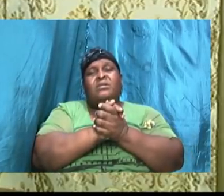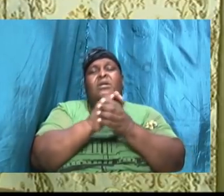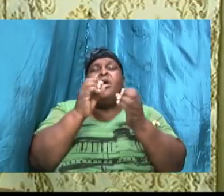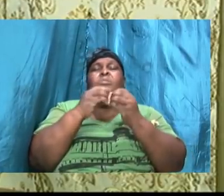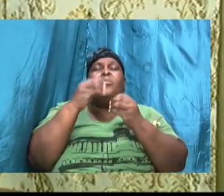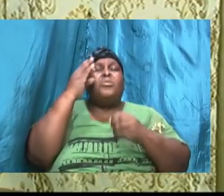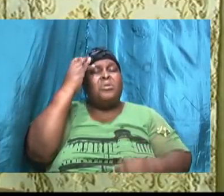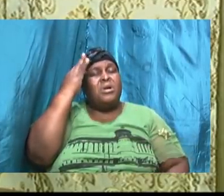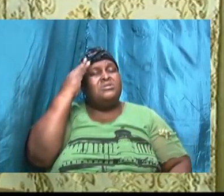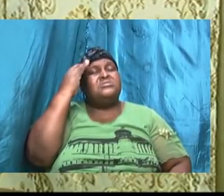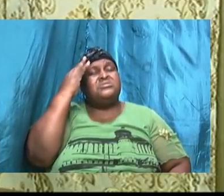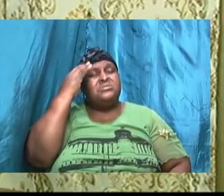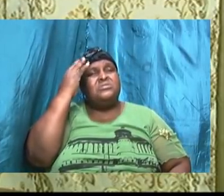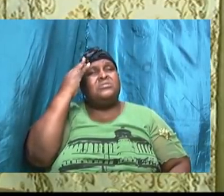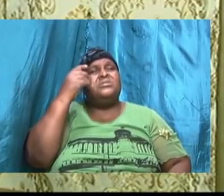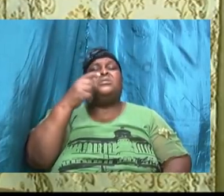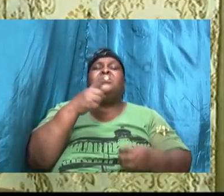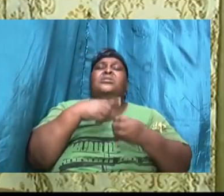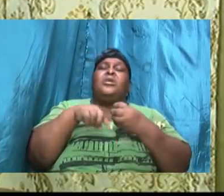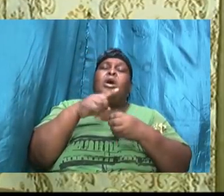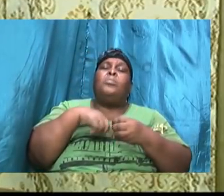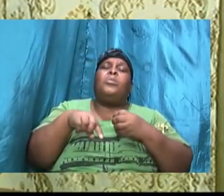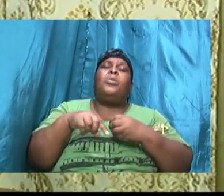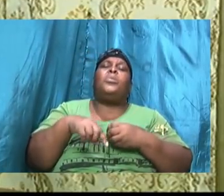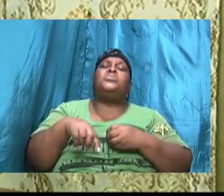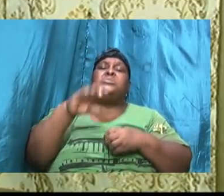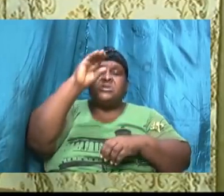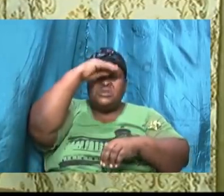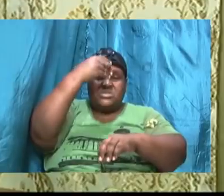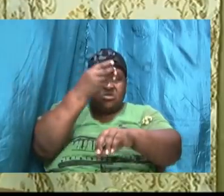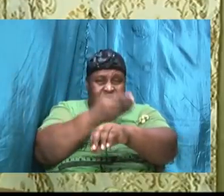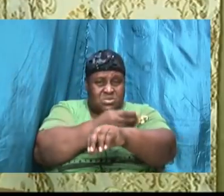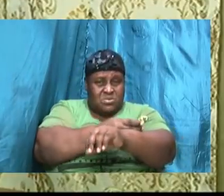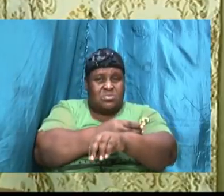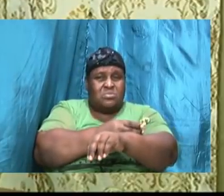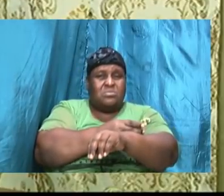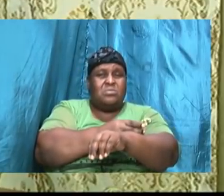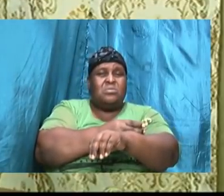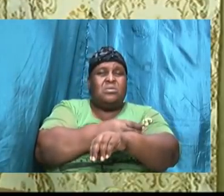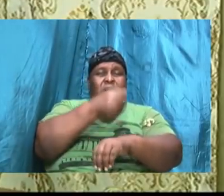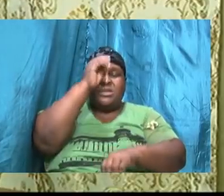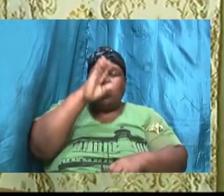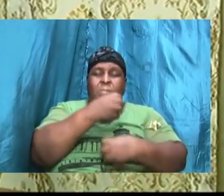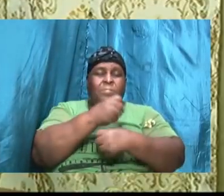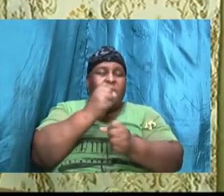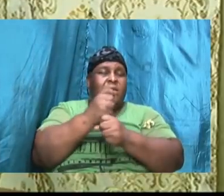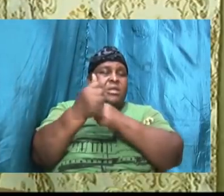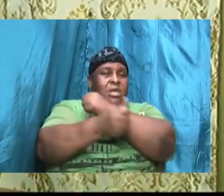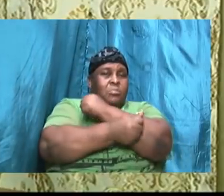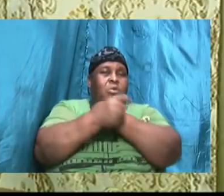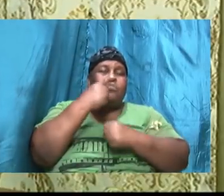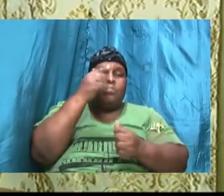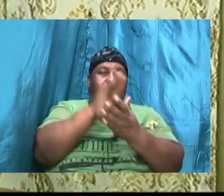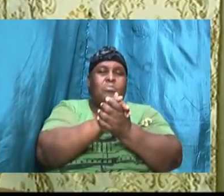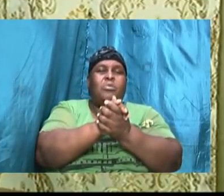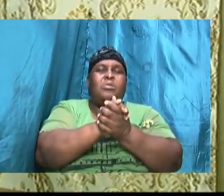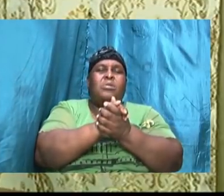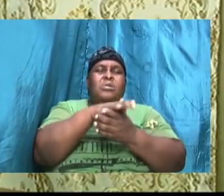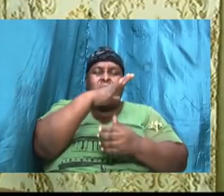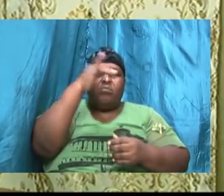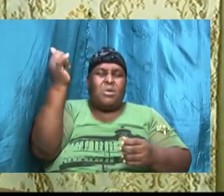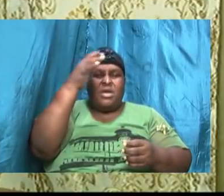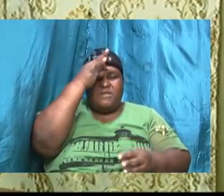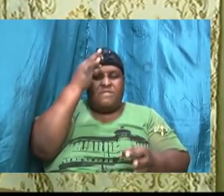about the offspring and God made him a promise and Abraham by faith left